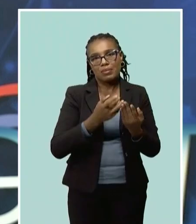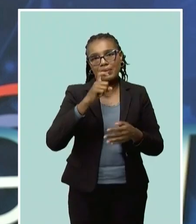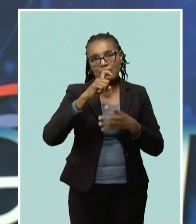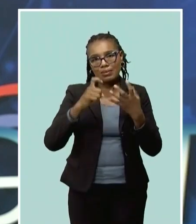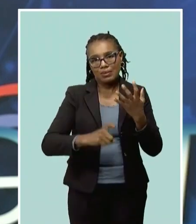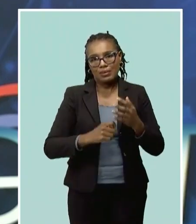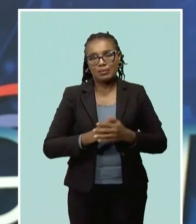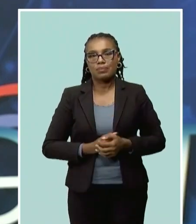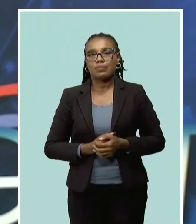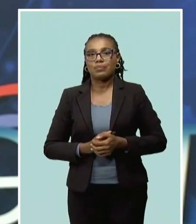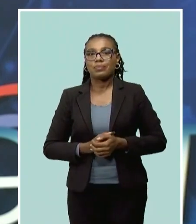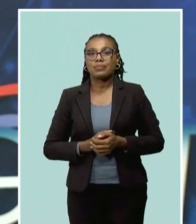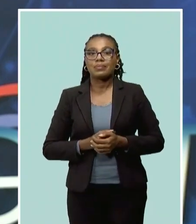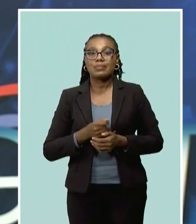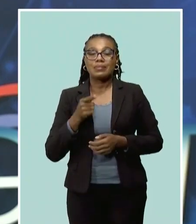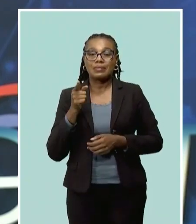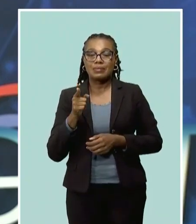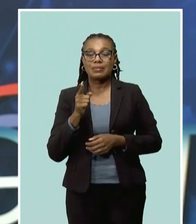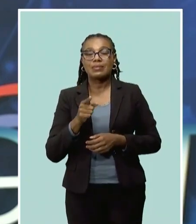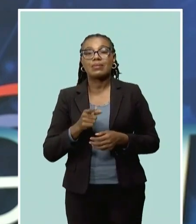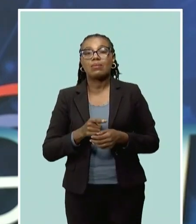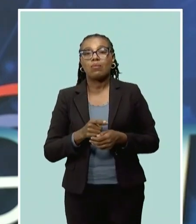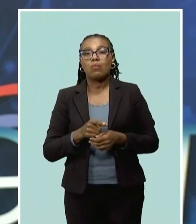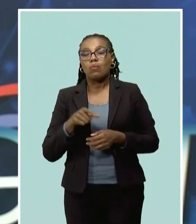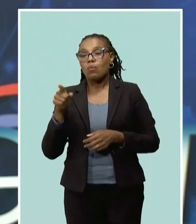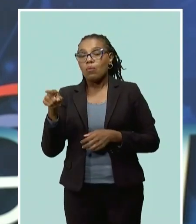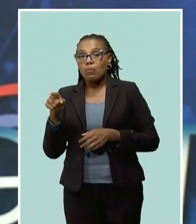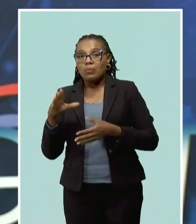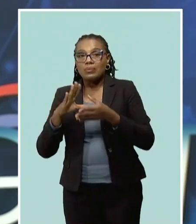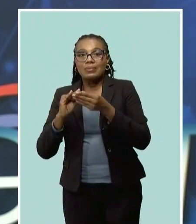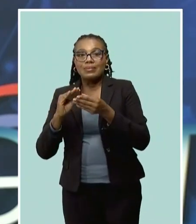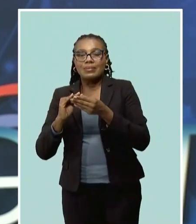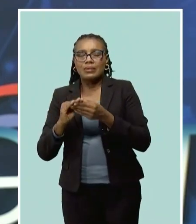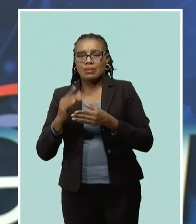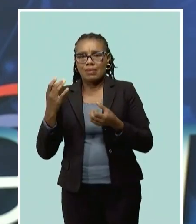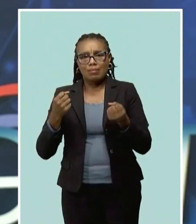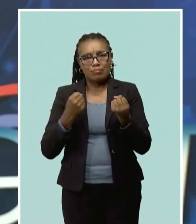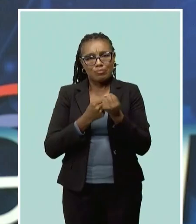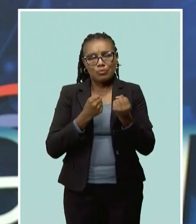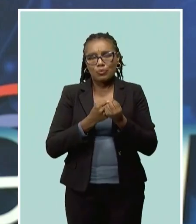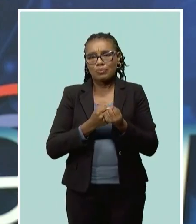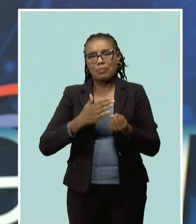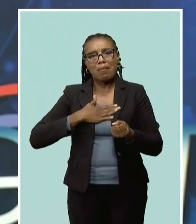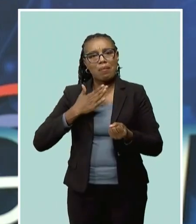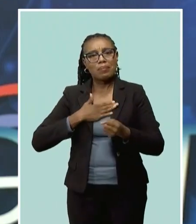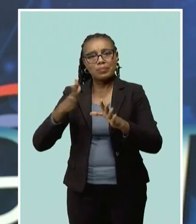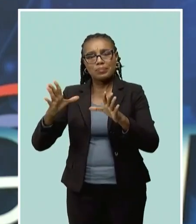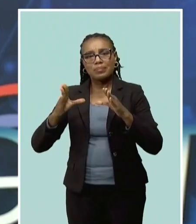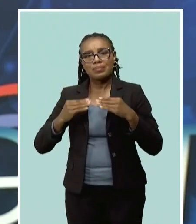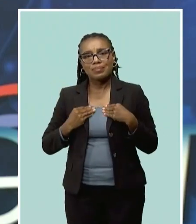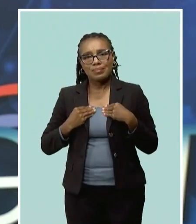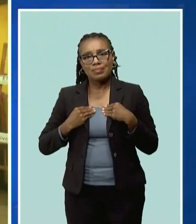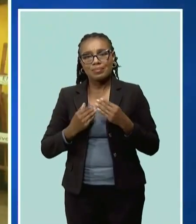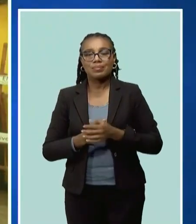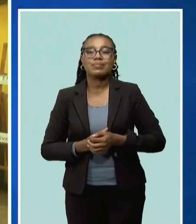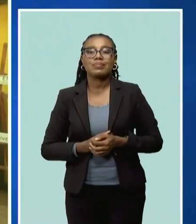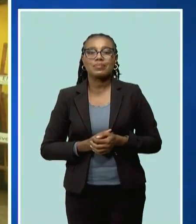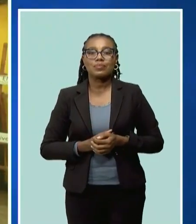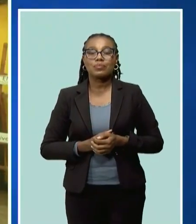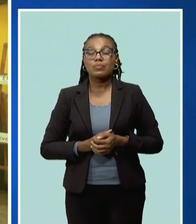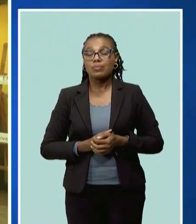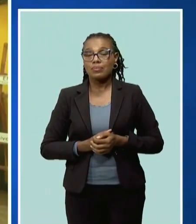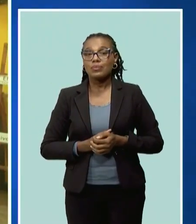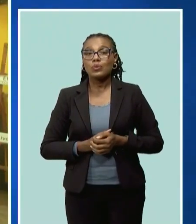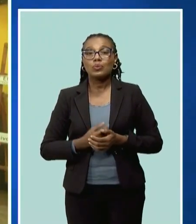Pastor Anderson Maynard of Faith Emmanuel Pentecost Church says the assistance is welcomed. We are very thankful